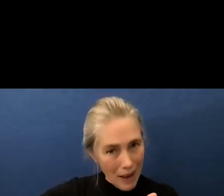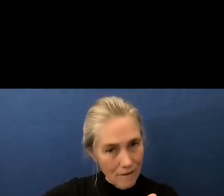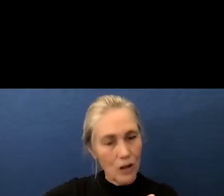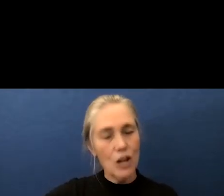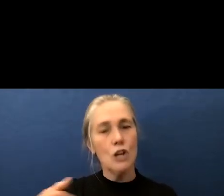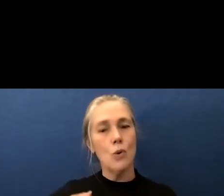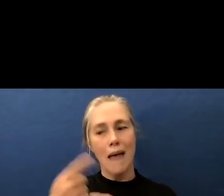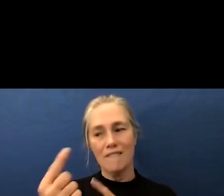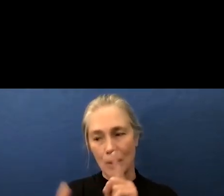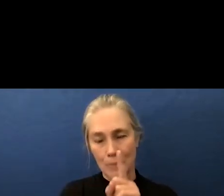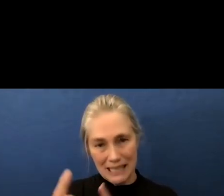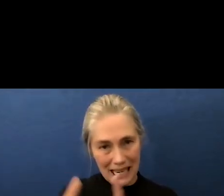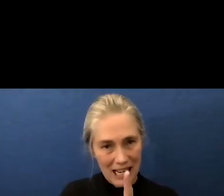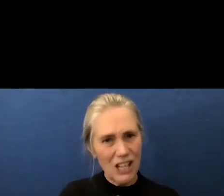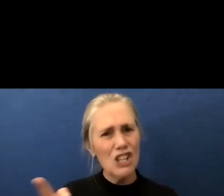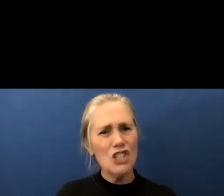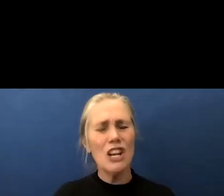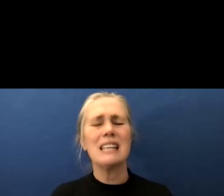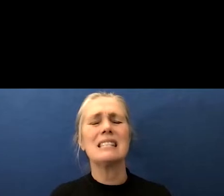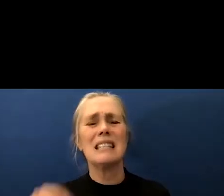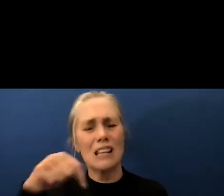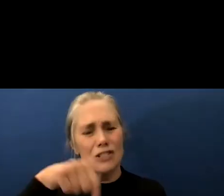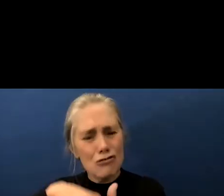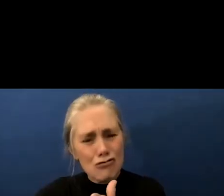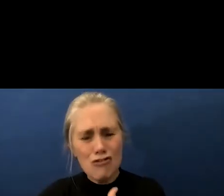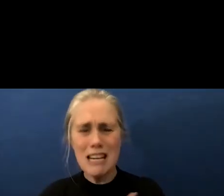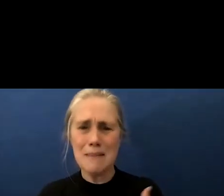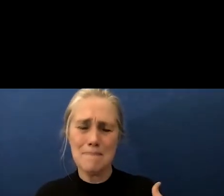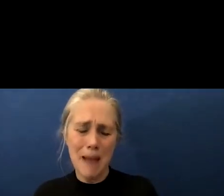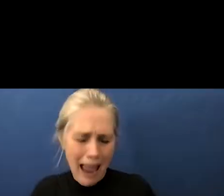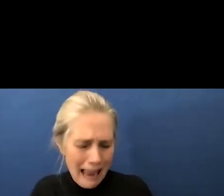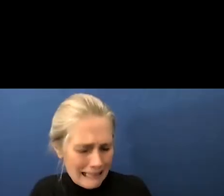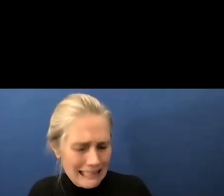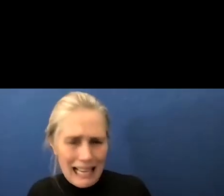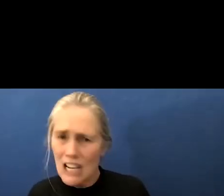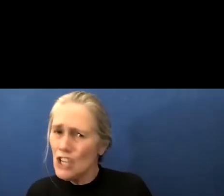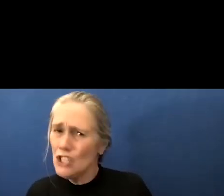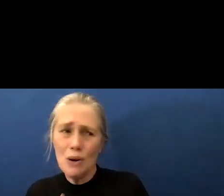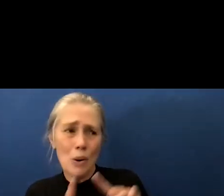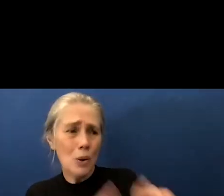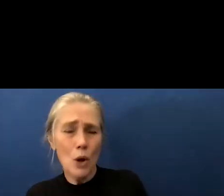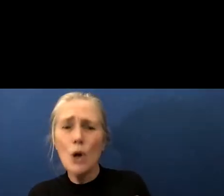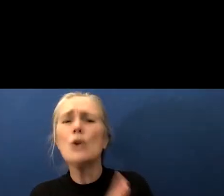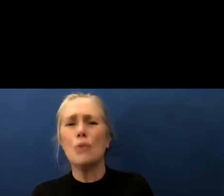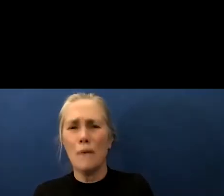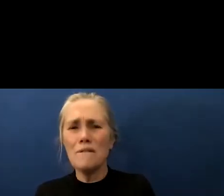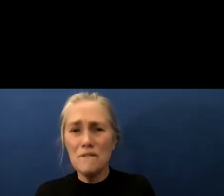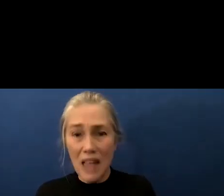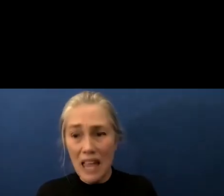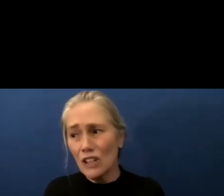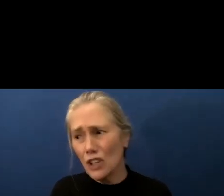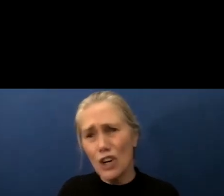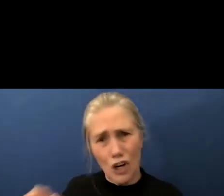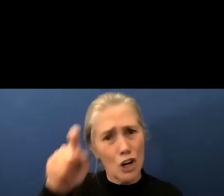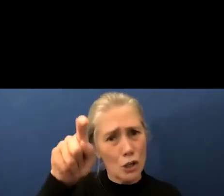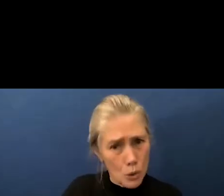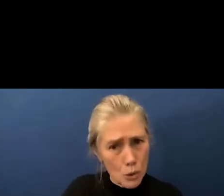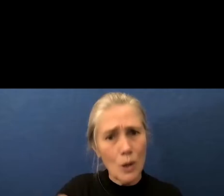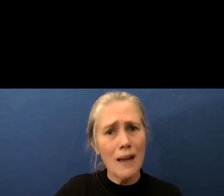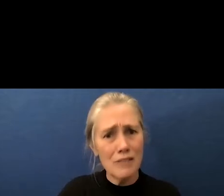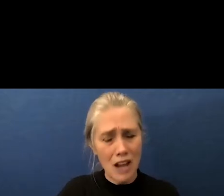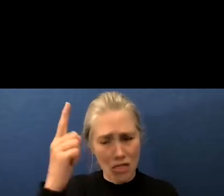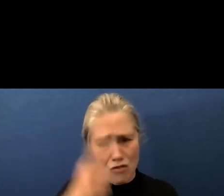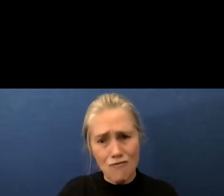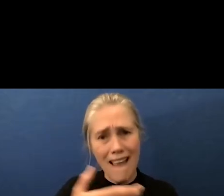she has extreme anxiety she doesn't want to go back to school you failed her you should have done what it was right